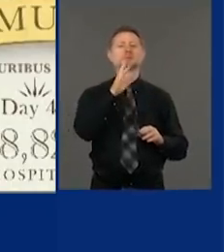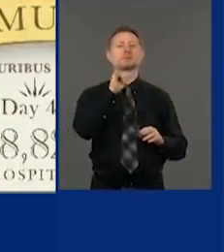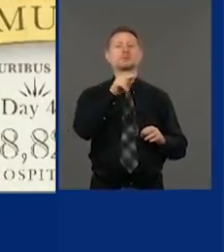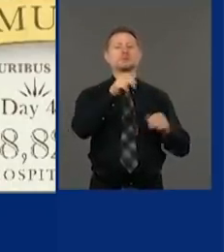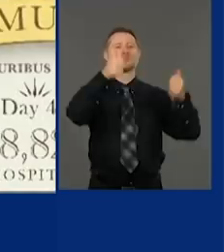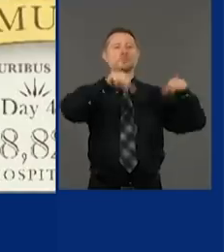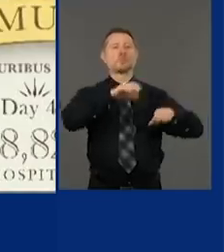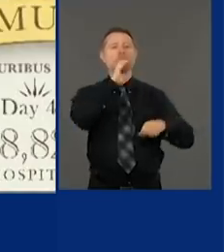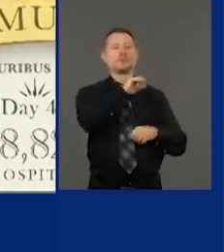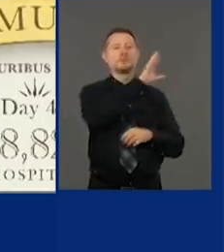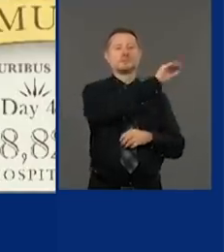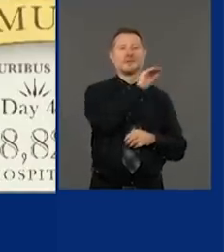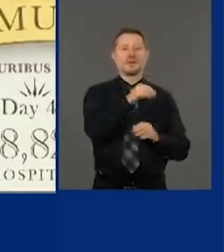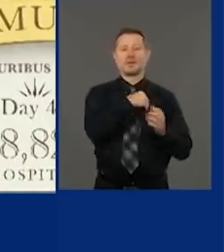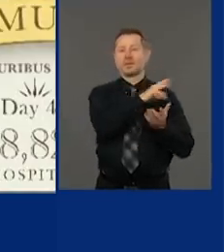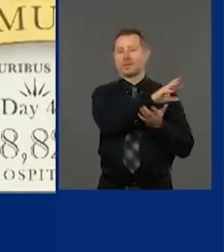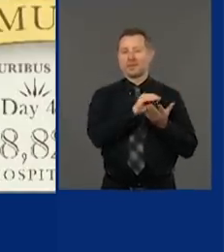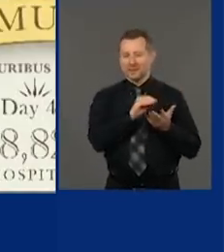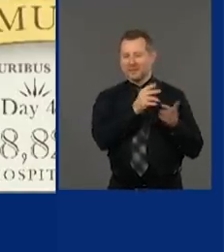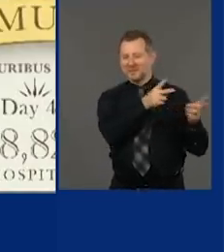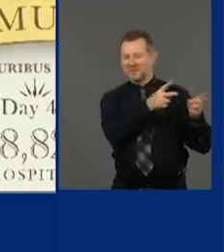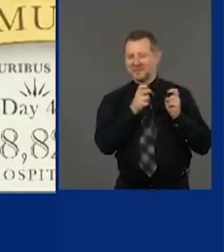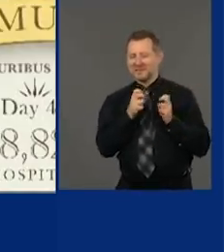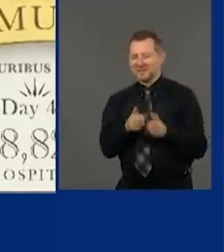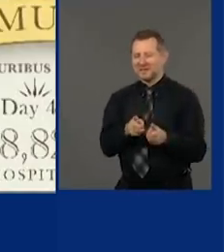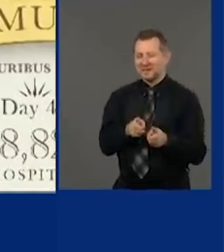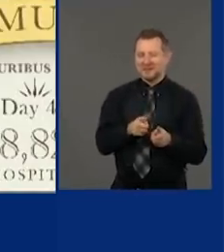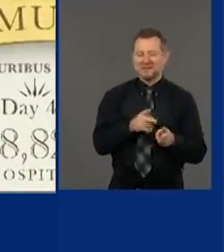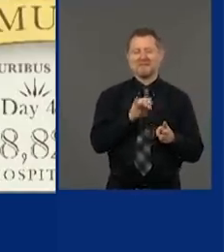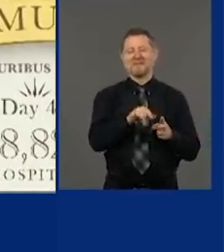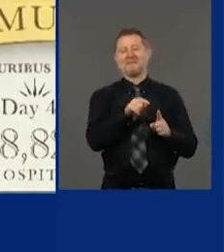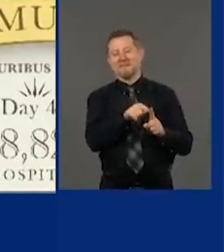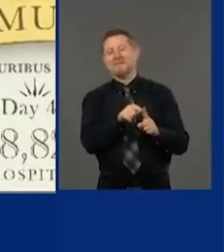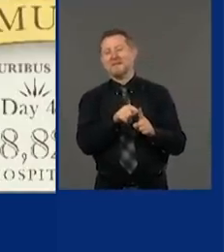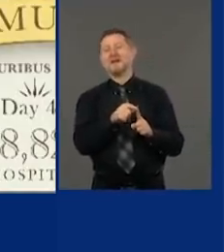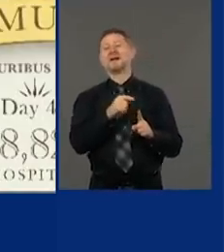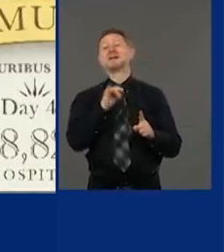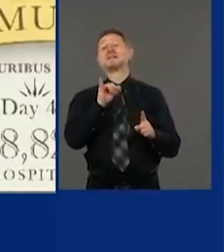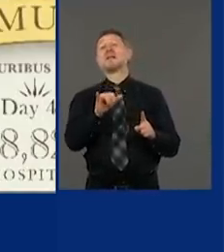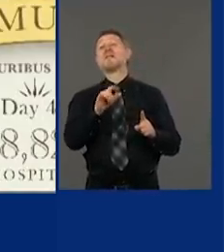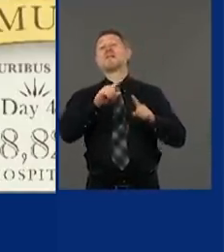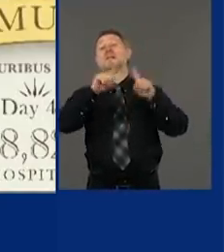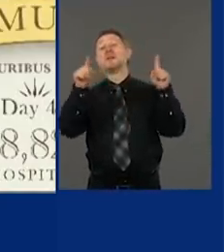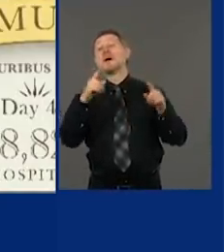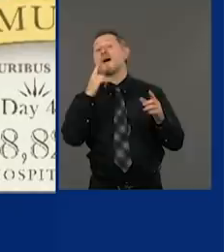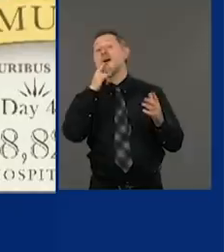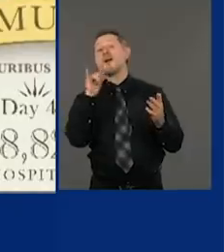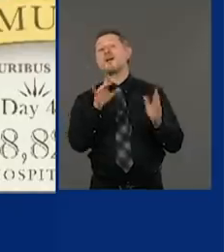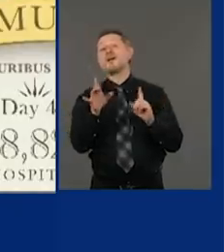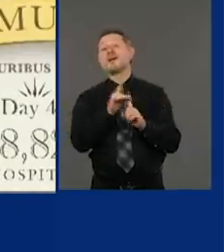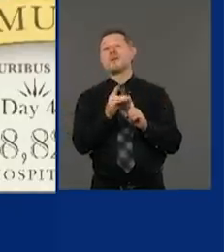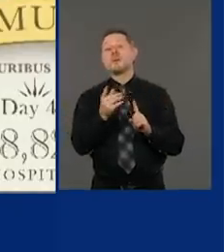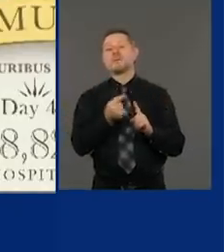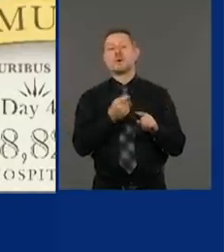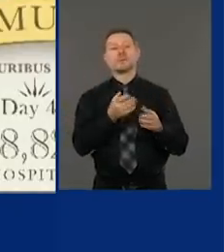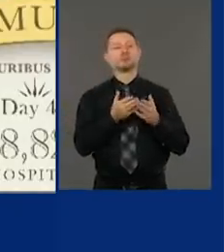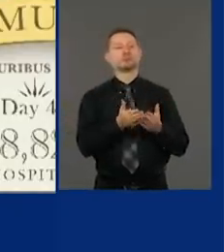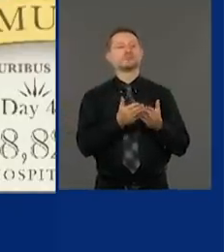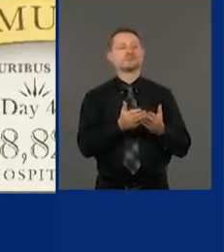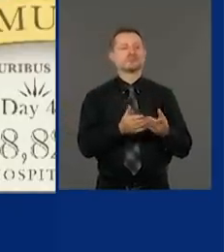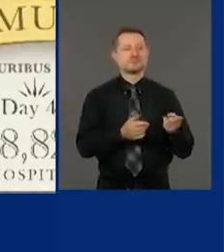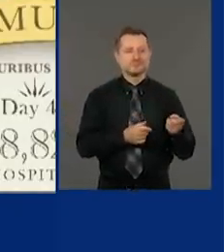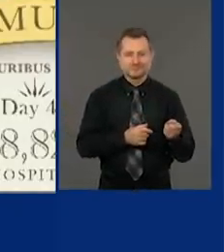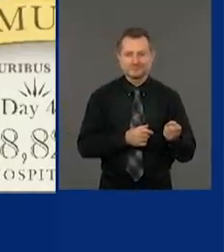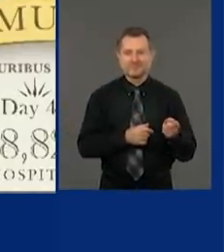Zach got that right away. First comes on a cruise ship, the COVID virus, right? We start the